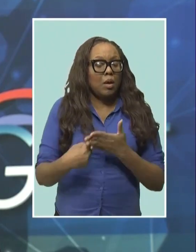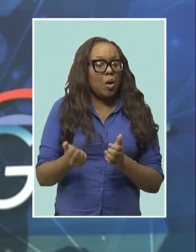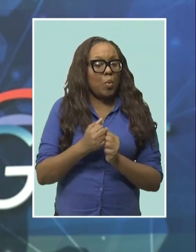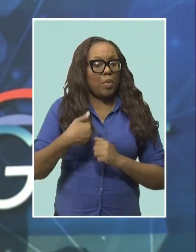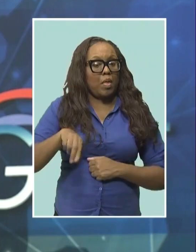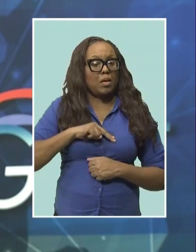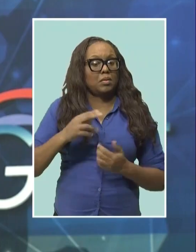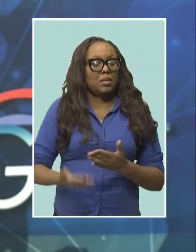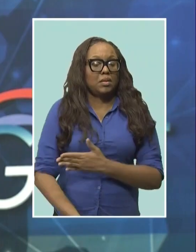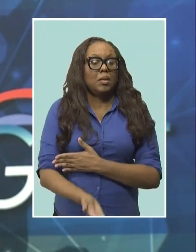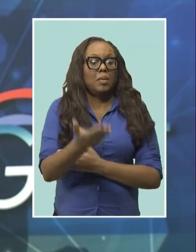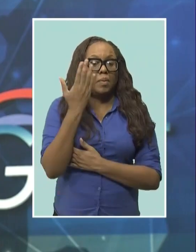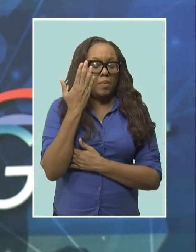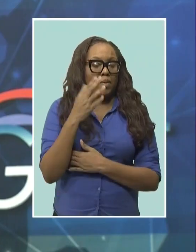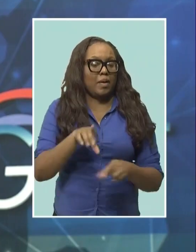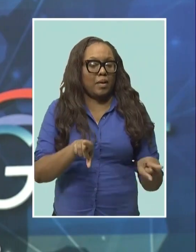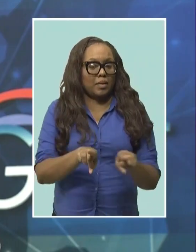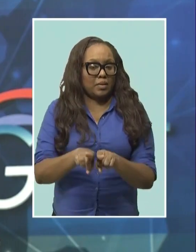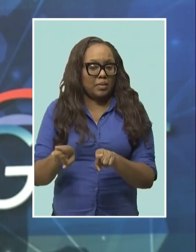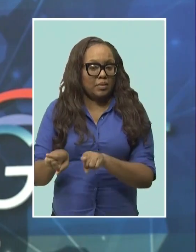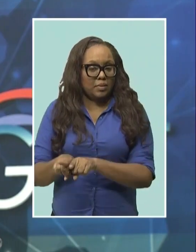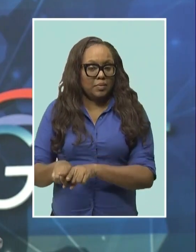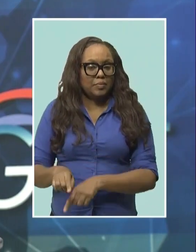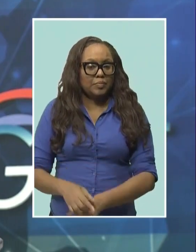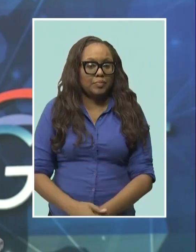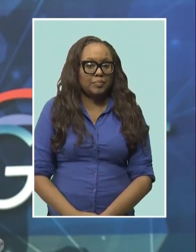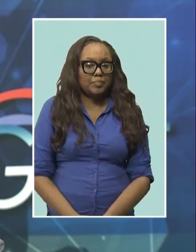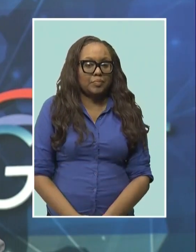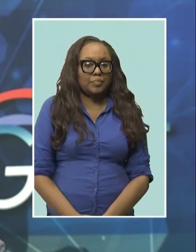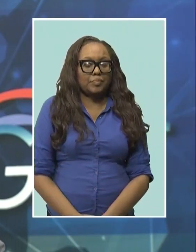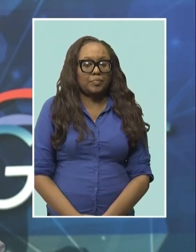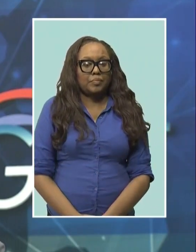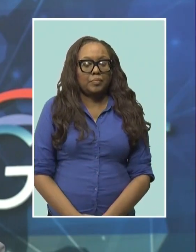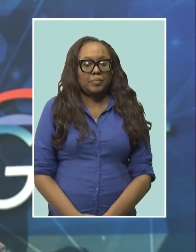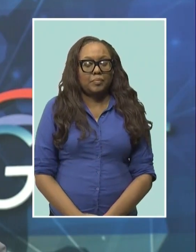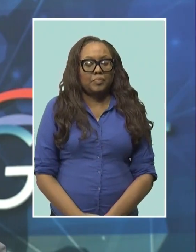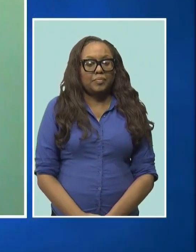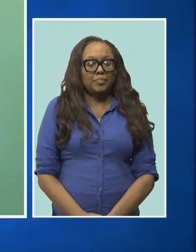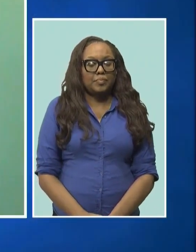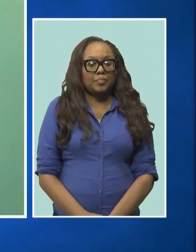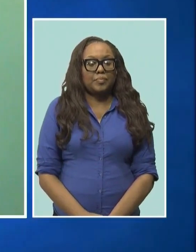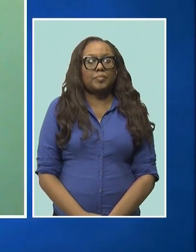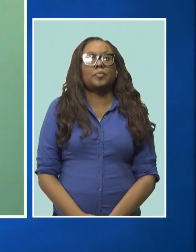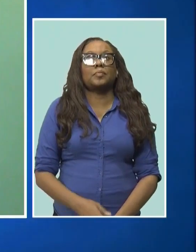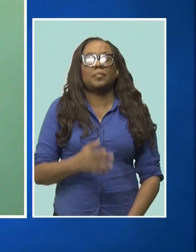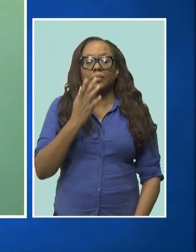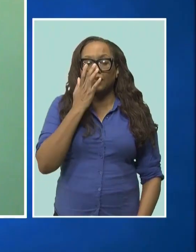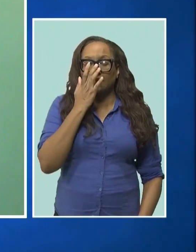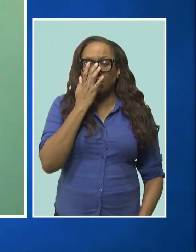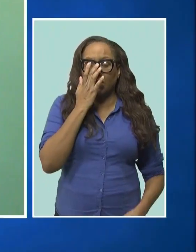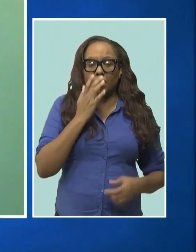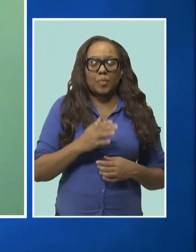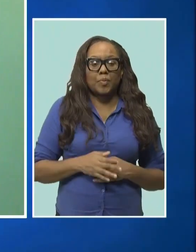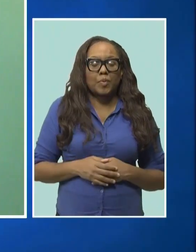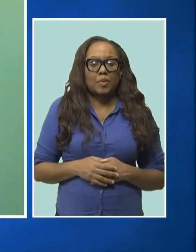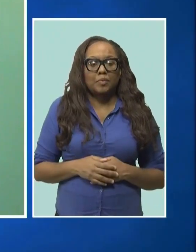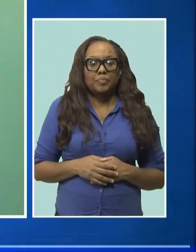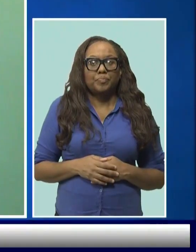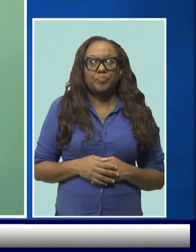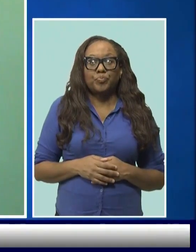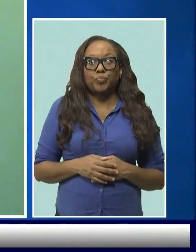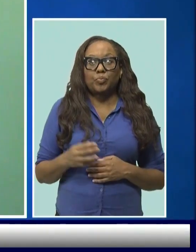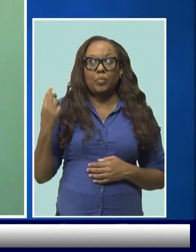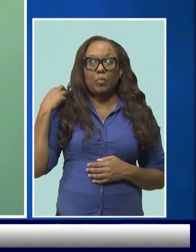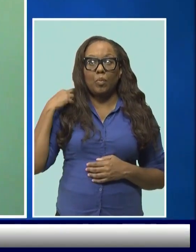Morning Barbados as well in the conversations on CARICOM segment. The Permanent Forum has said that the